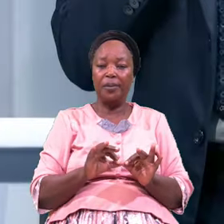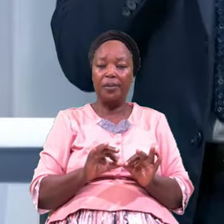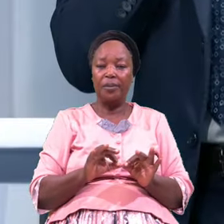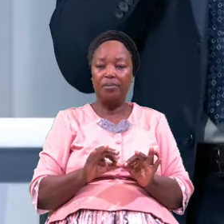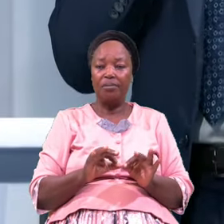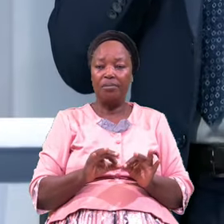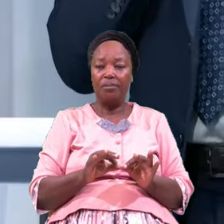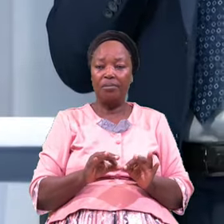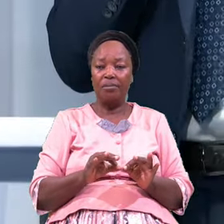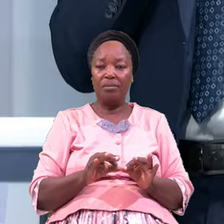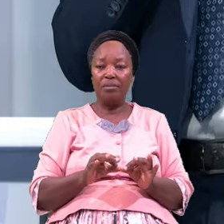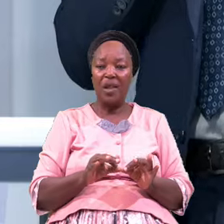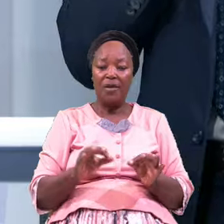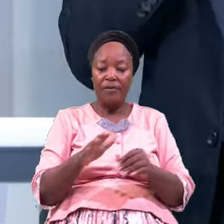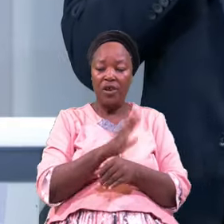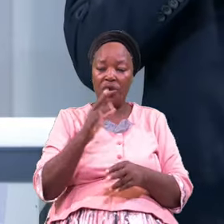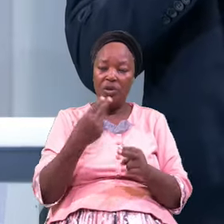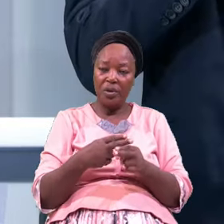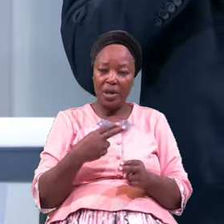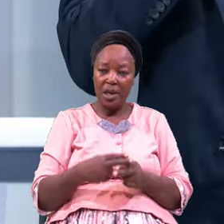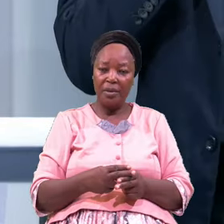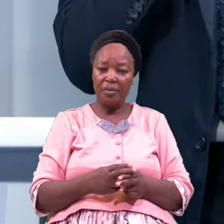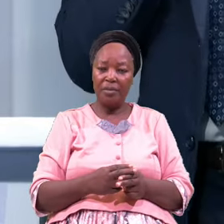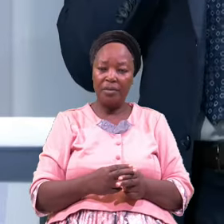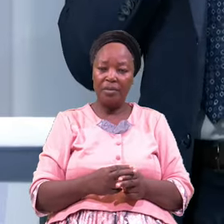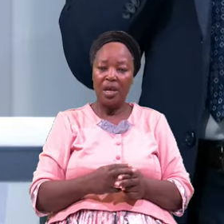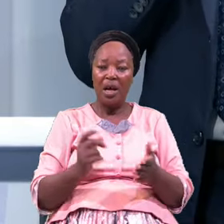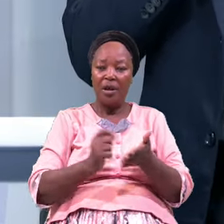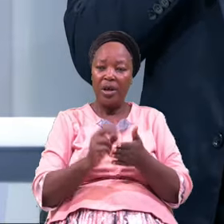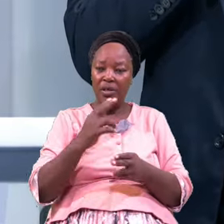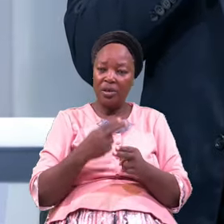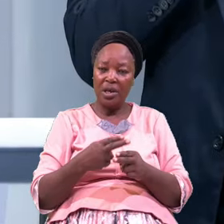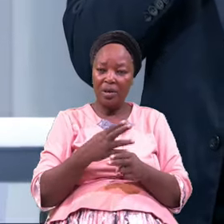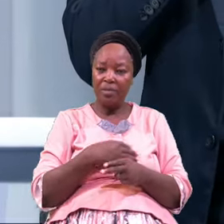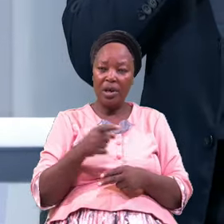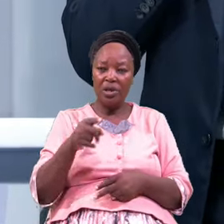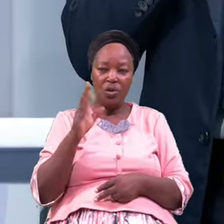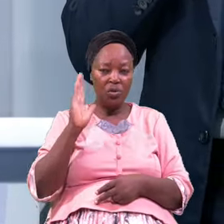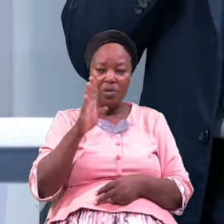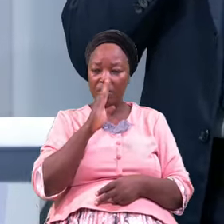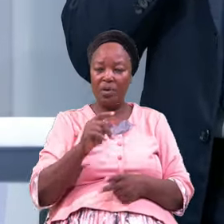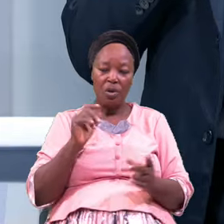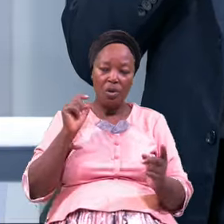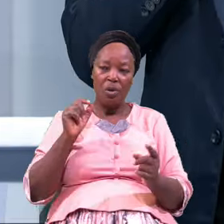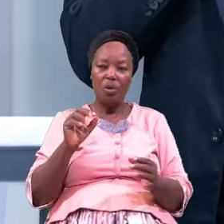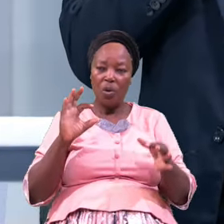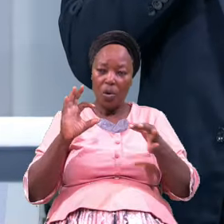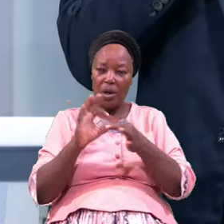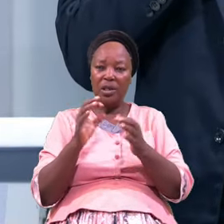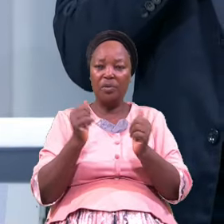Feel In Your Name Him And You Will Be Connected With The Lord